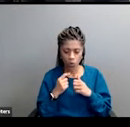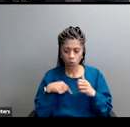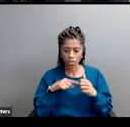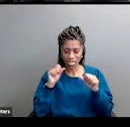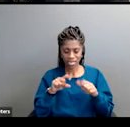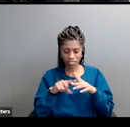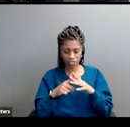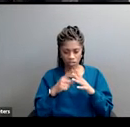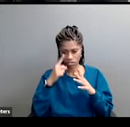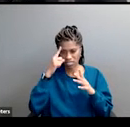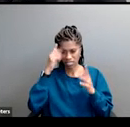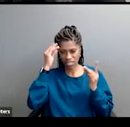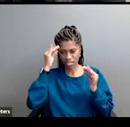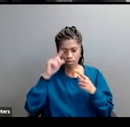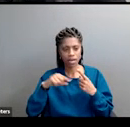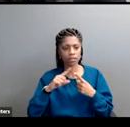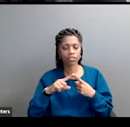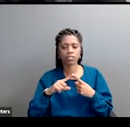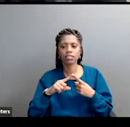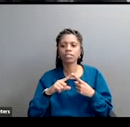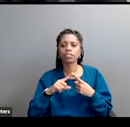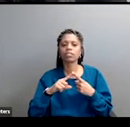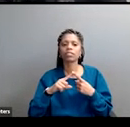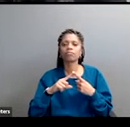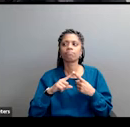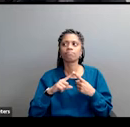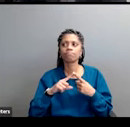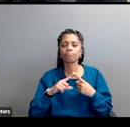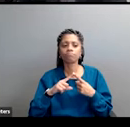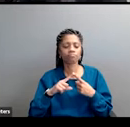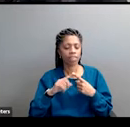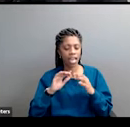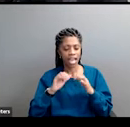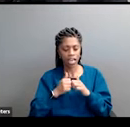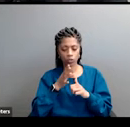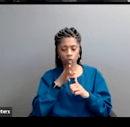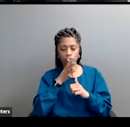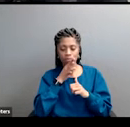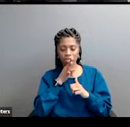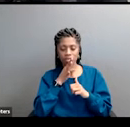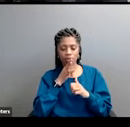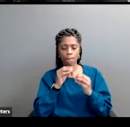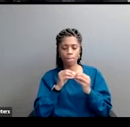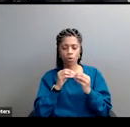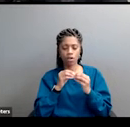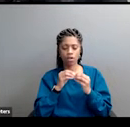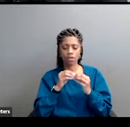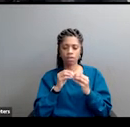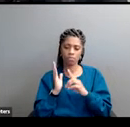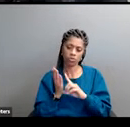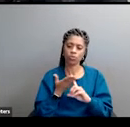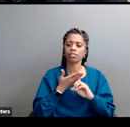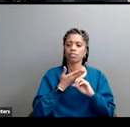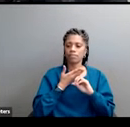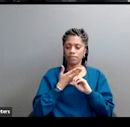how to effectively speak persuasively in this moment to